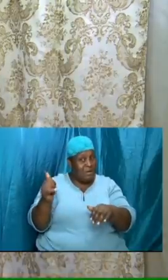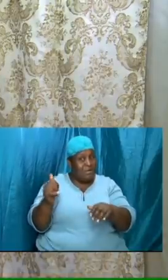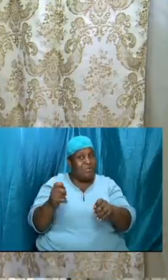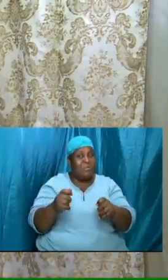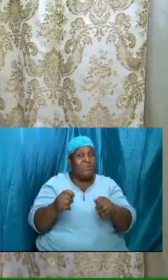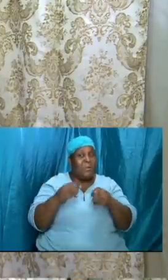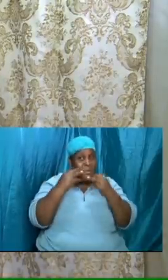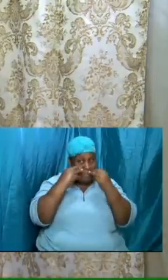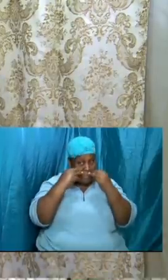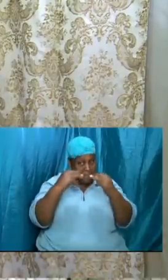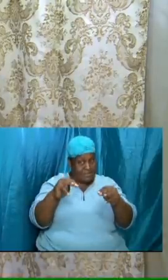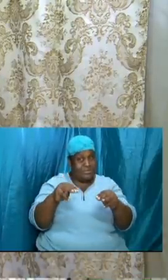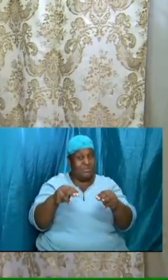and the WhatsApp messaging